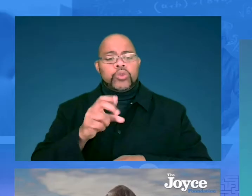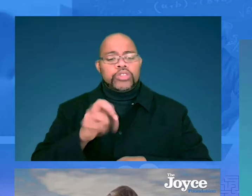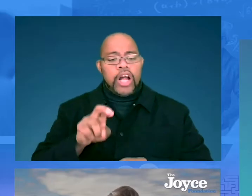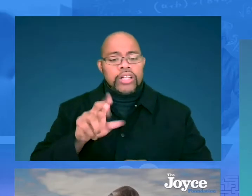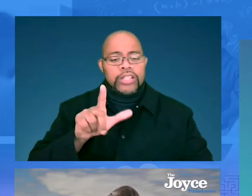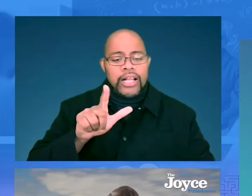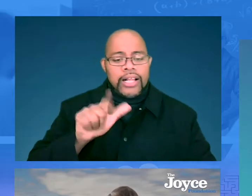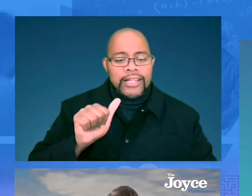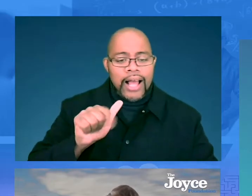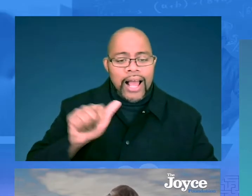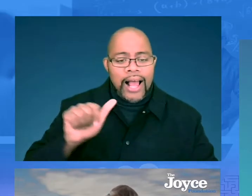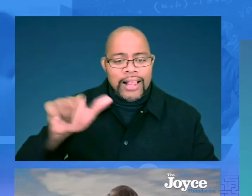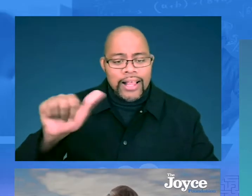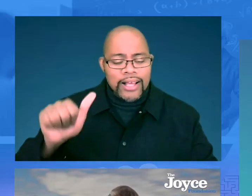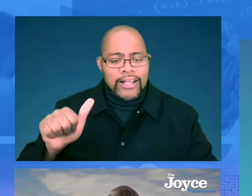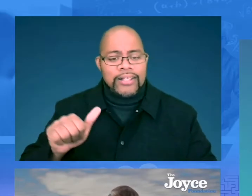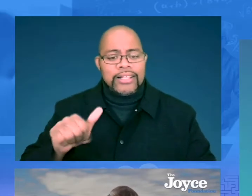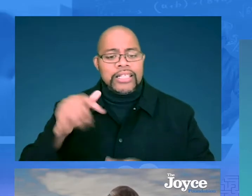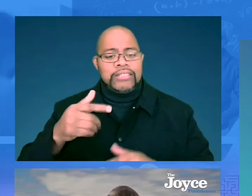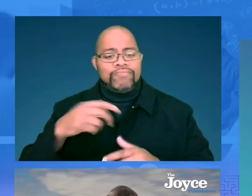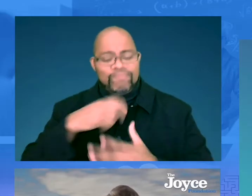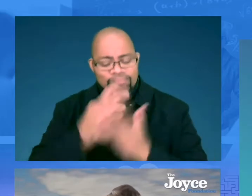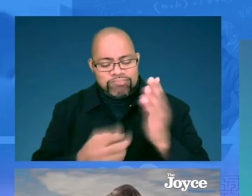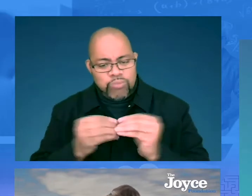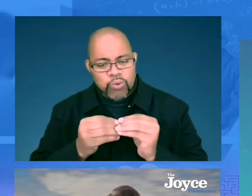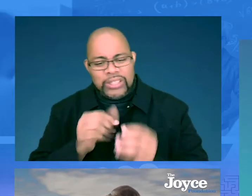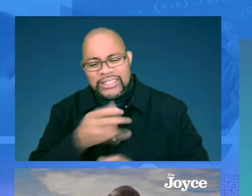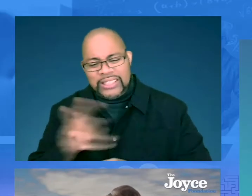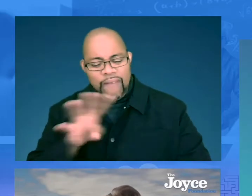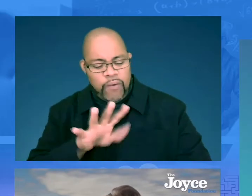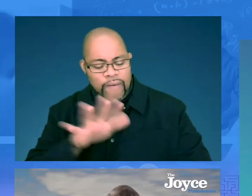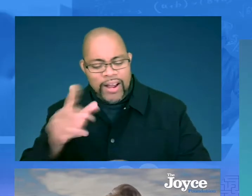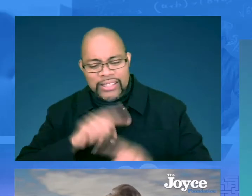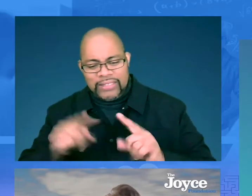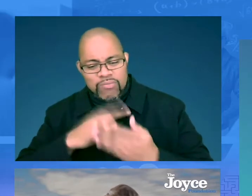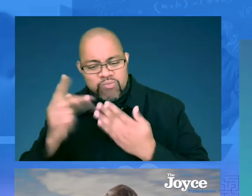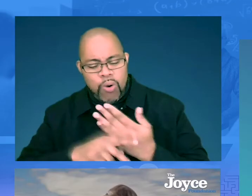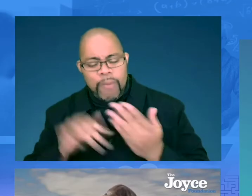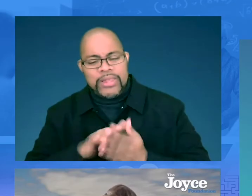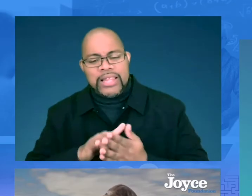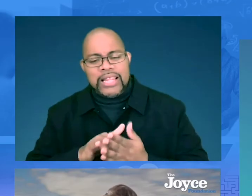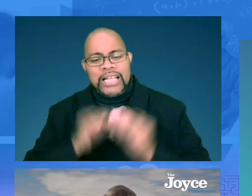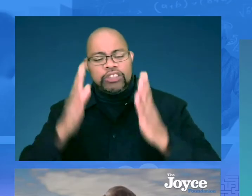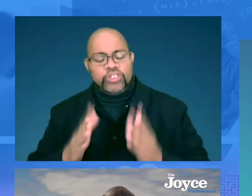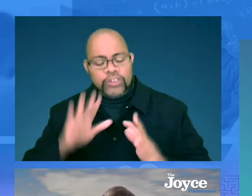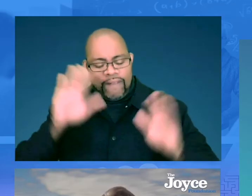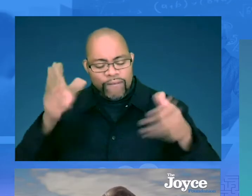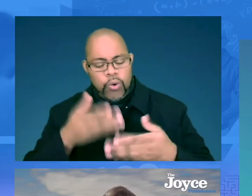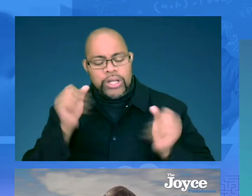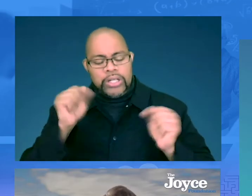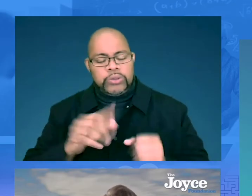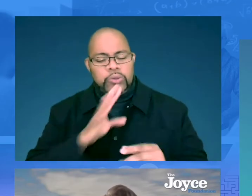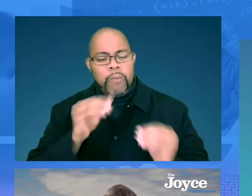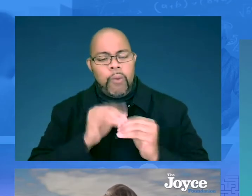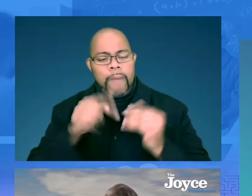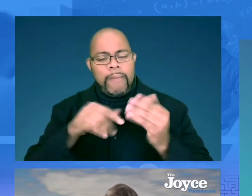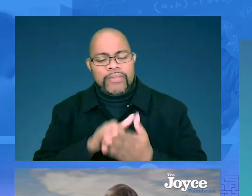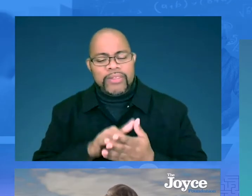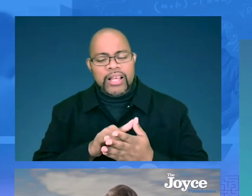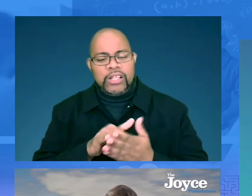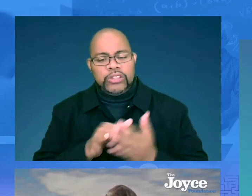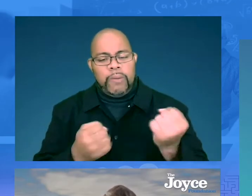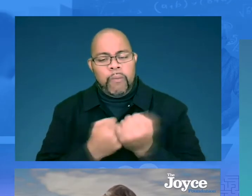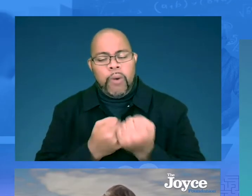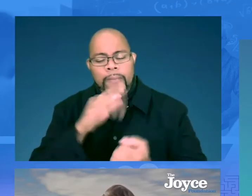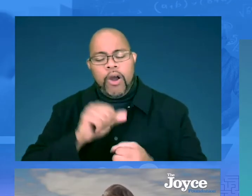So, Dr. Ayala, can you just take a dive into, there's several, four or five, maybe six initiatives that are sort of teacher-focused. Could you just talk a little